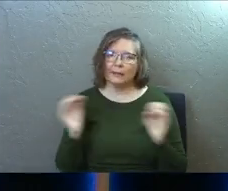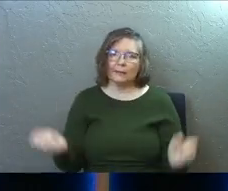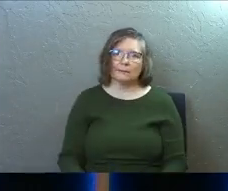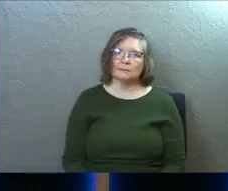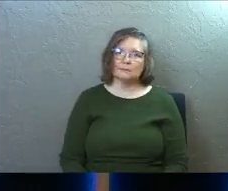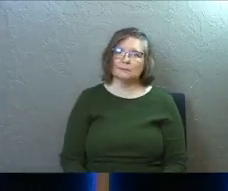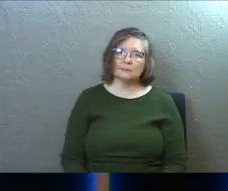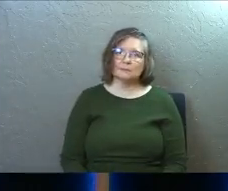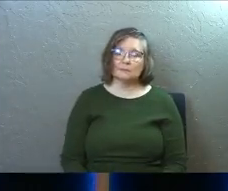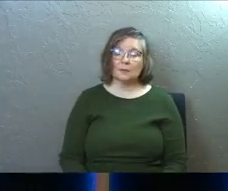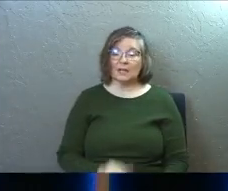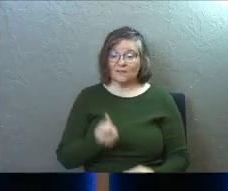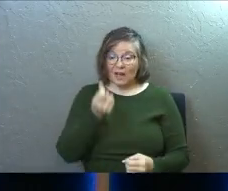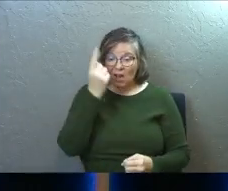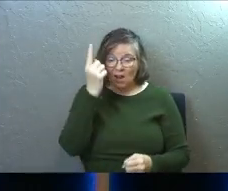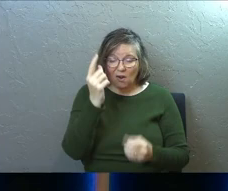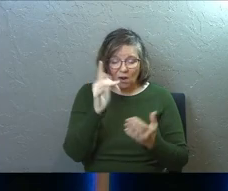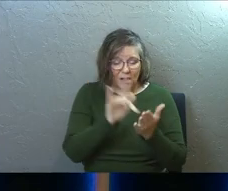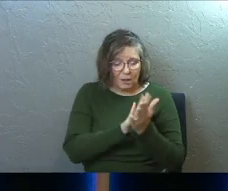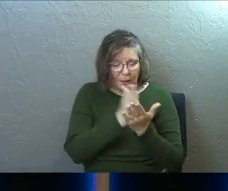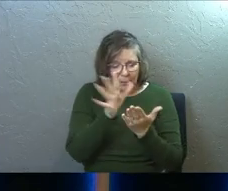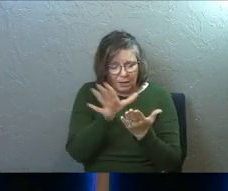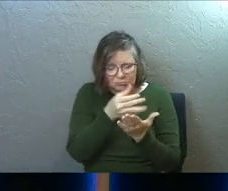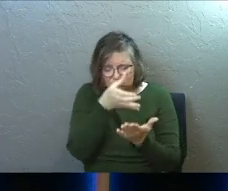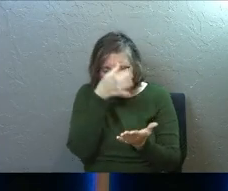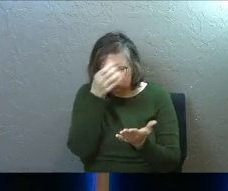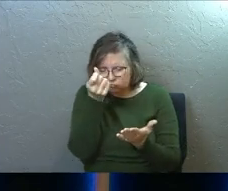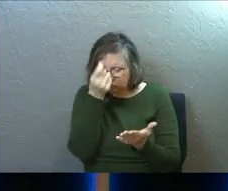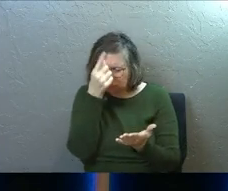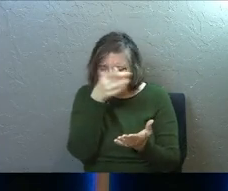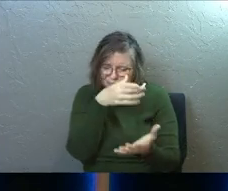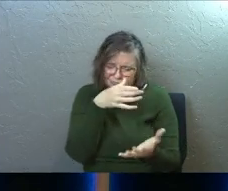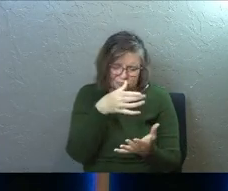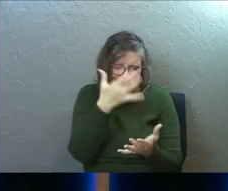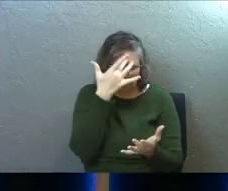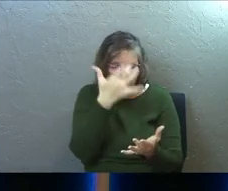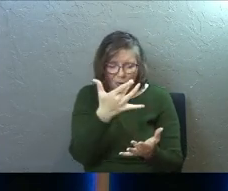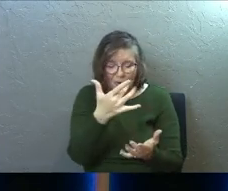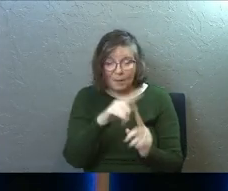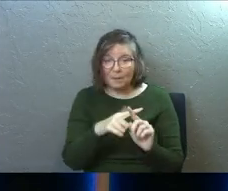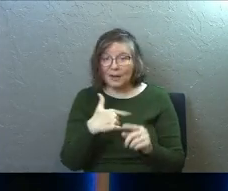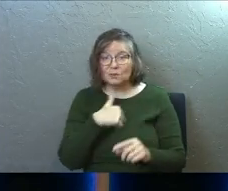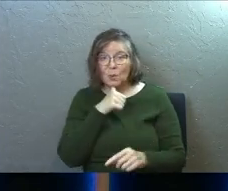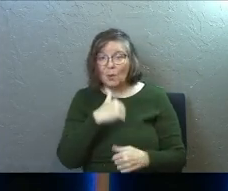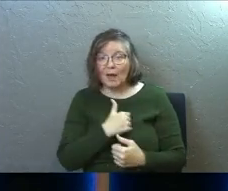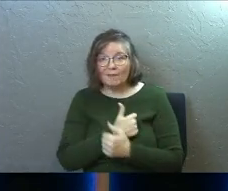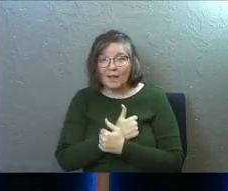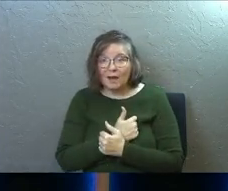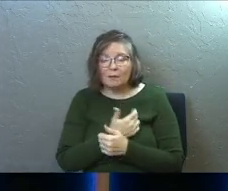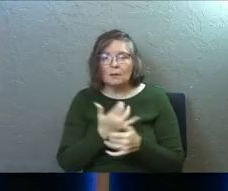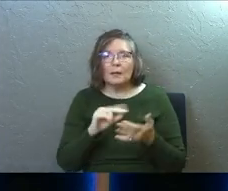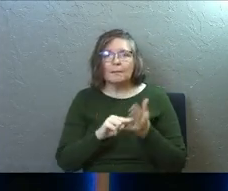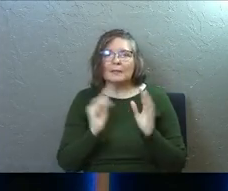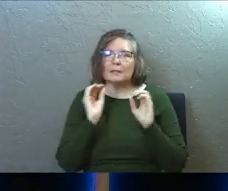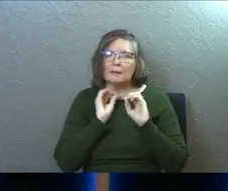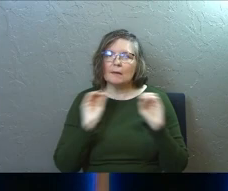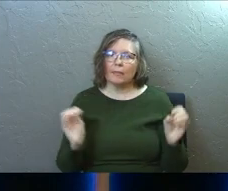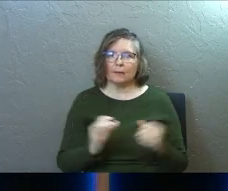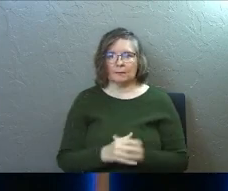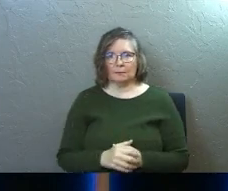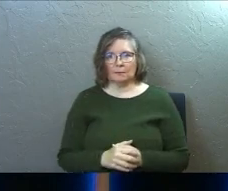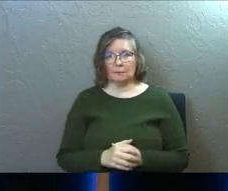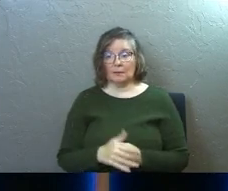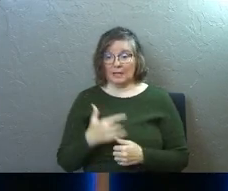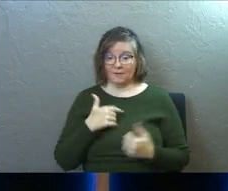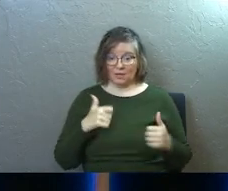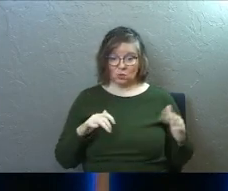all the mysteries in God's word, every single mystery, like I know it, I totally get it, but I have not love, then I am nothing. If I surrender